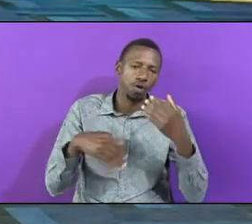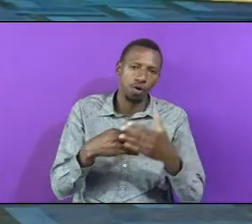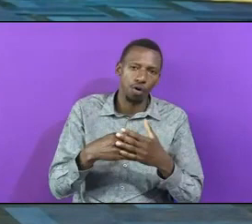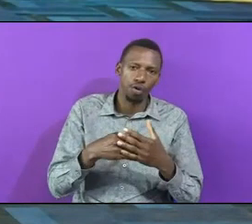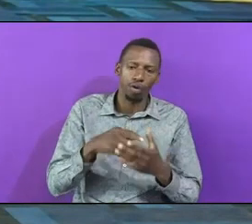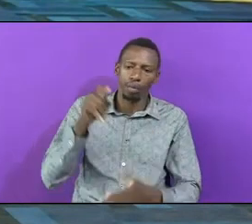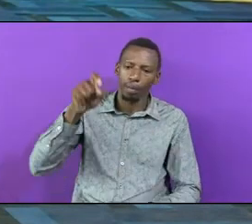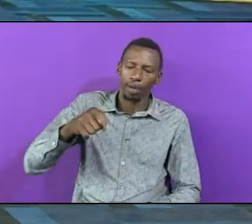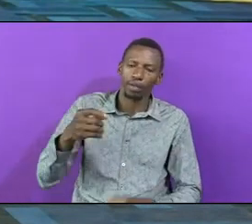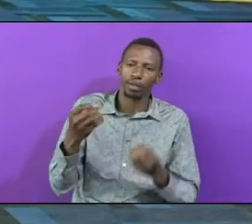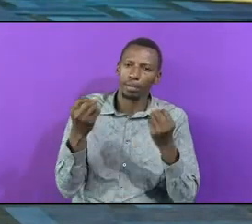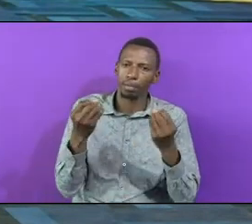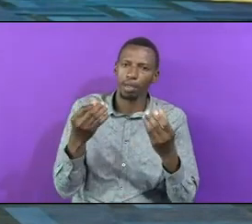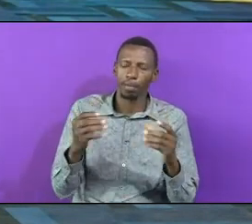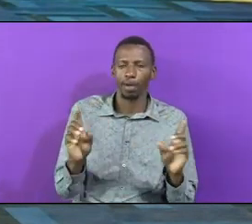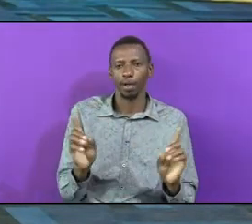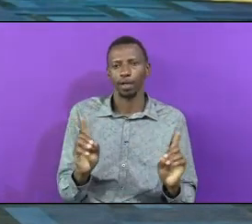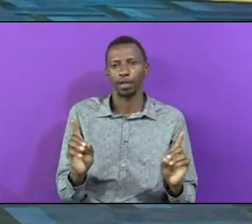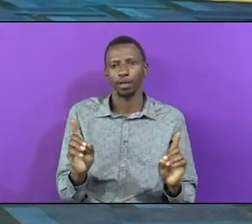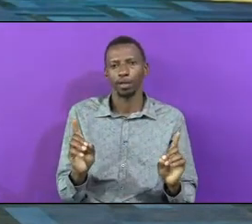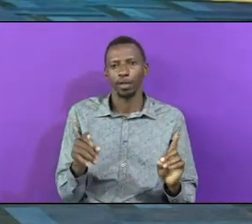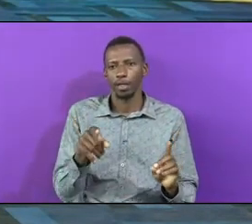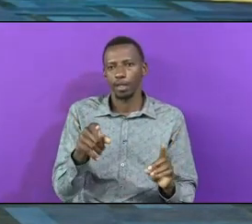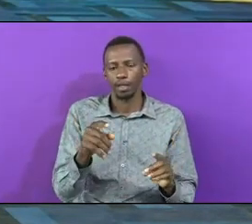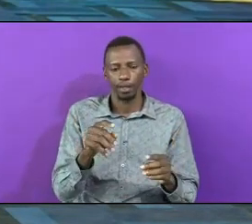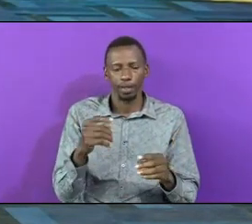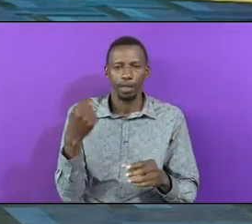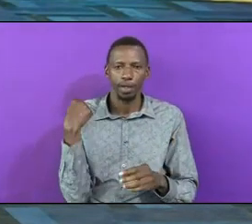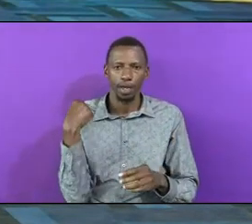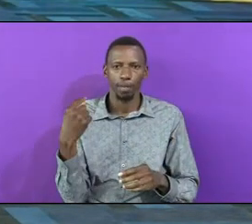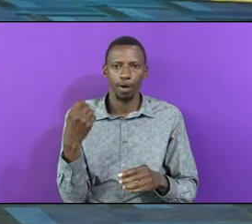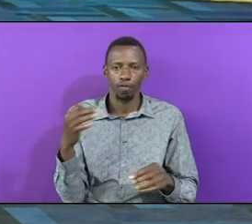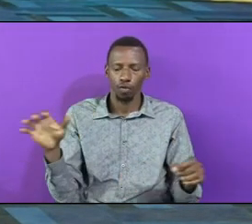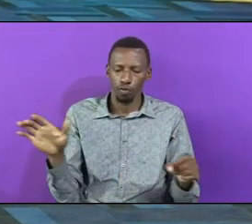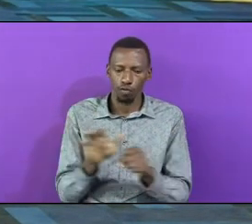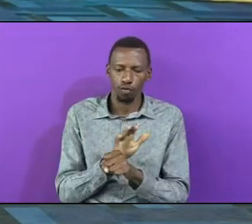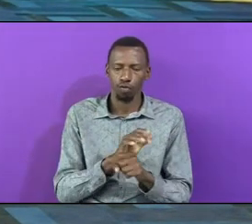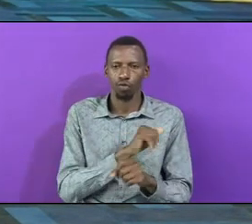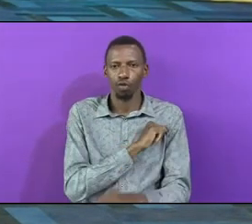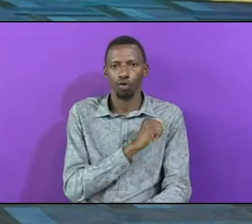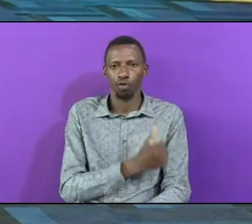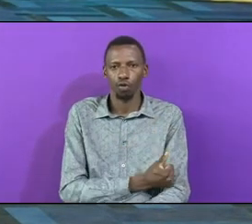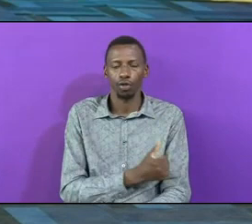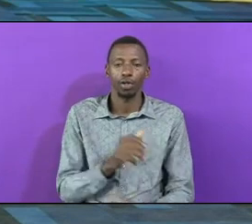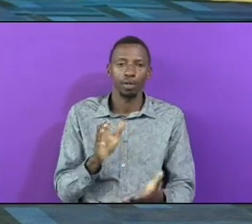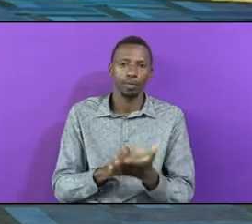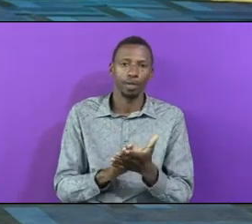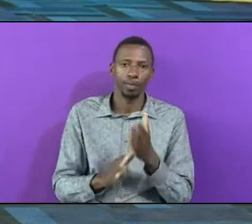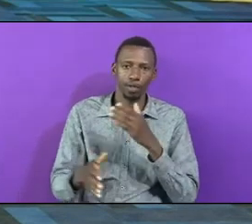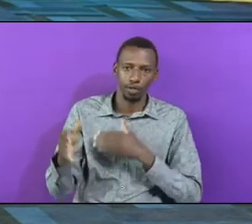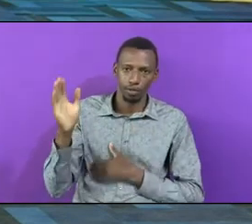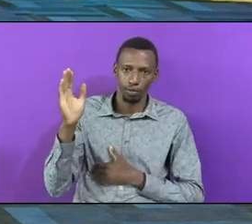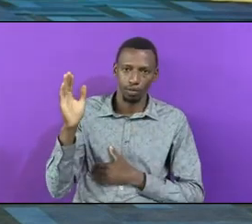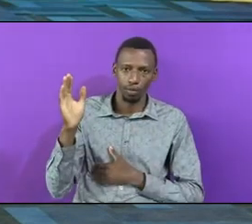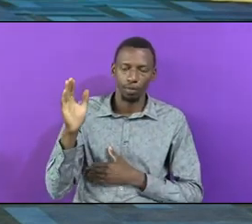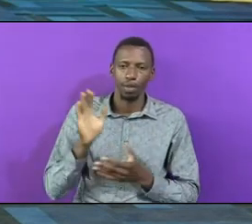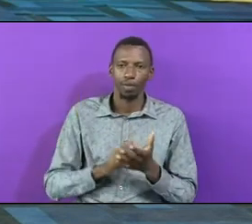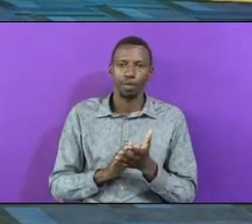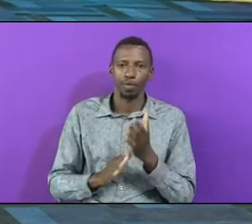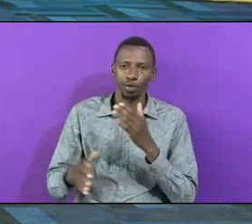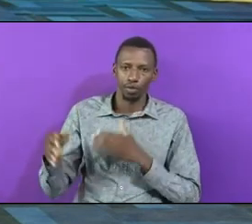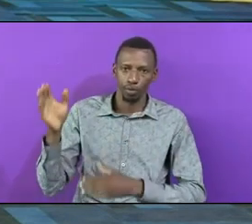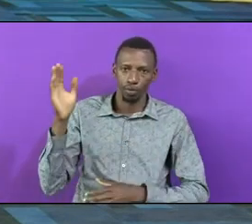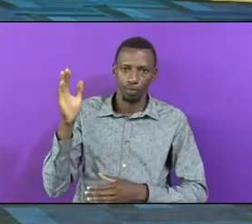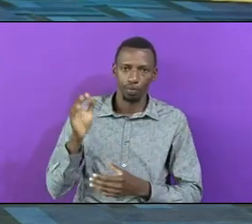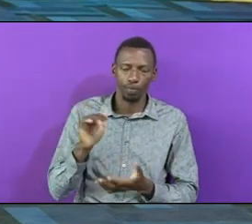It is a number Of total authority Praise the Lord Praise the Lord